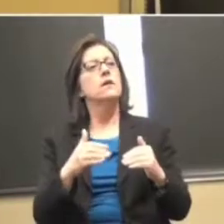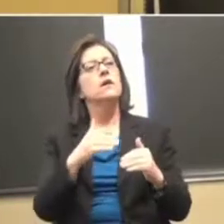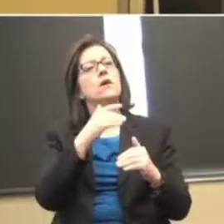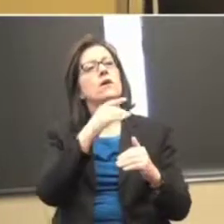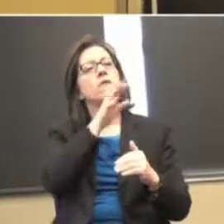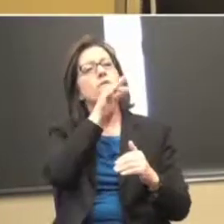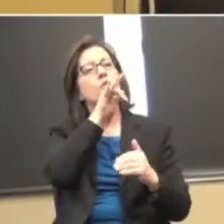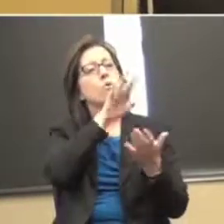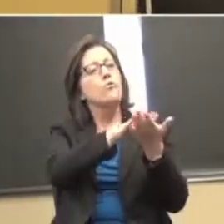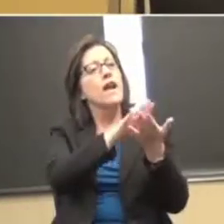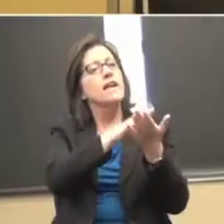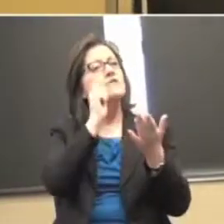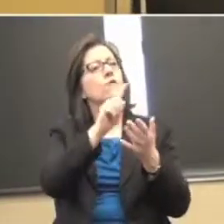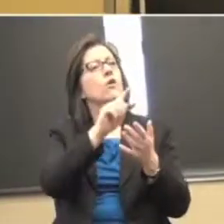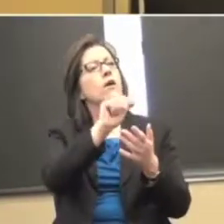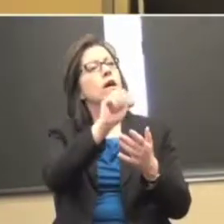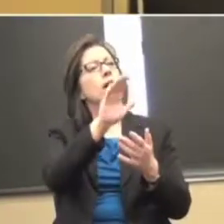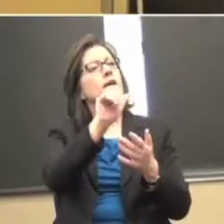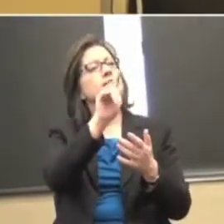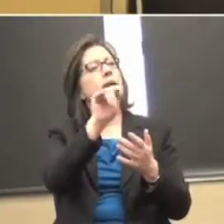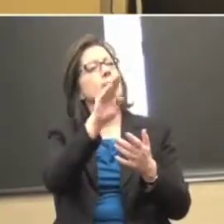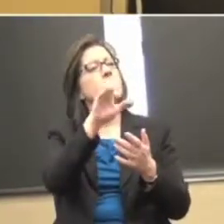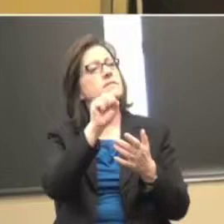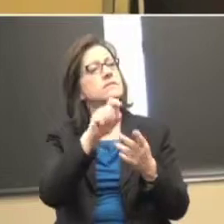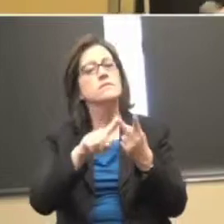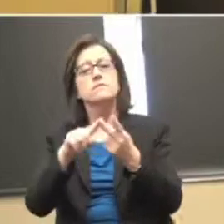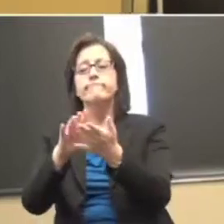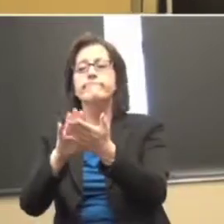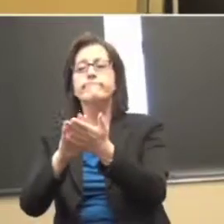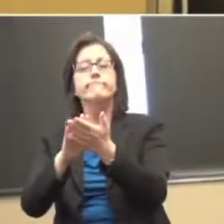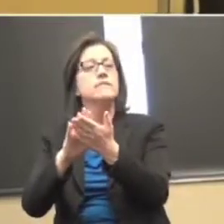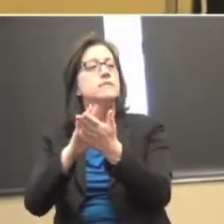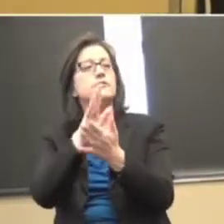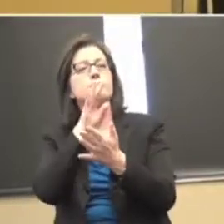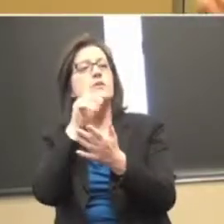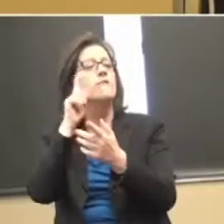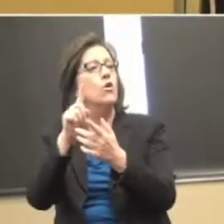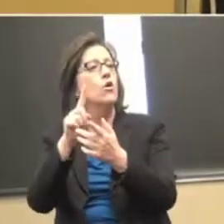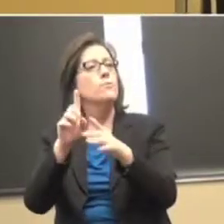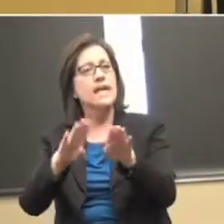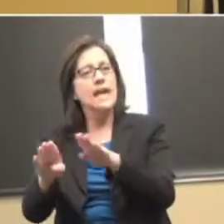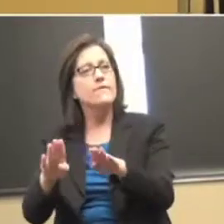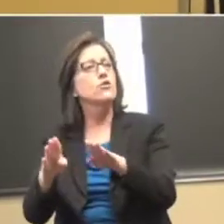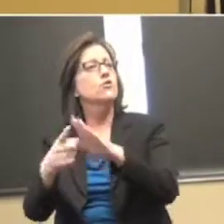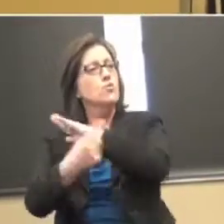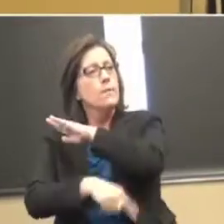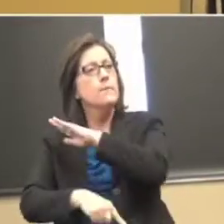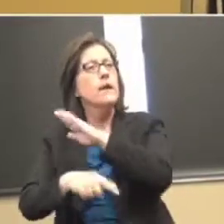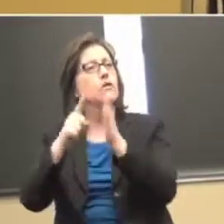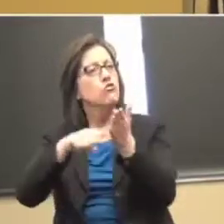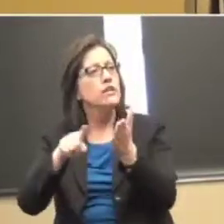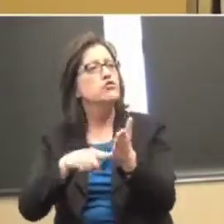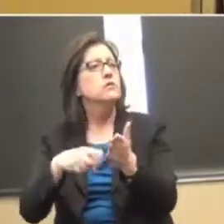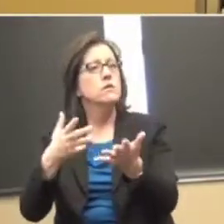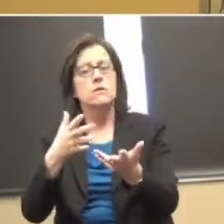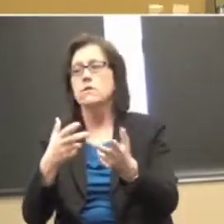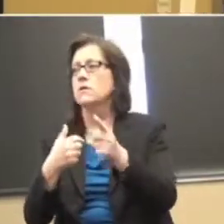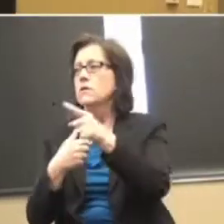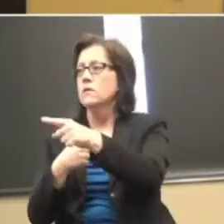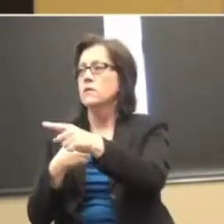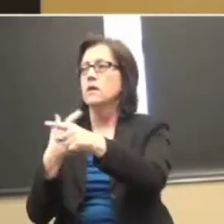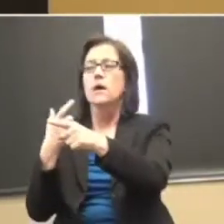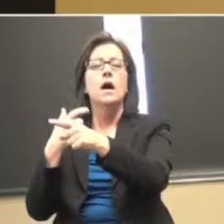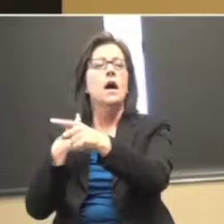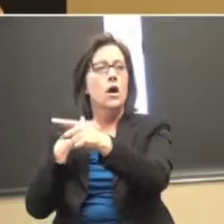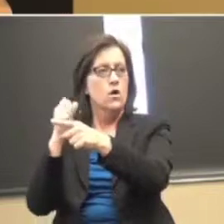academics? What do we mean by a verbal praise for behavior? Reprimand, correction. I know we've talked about this before,